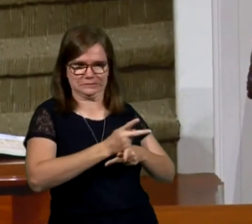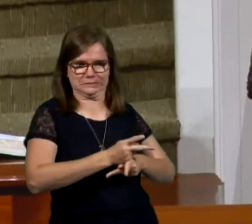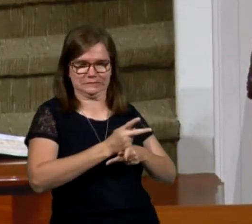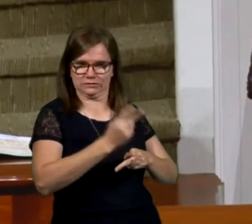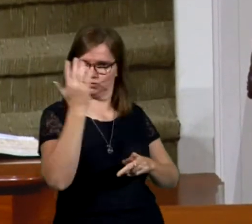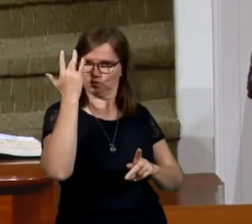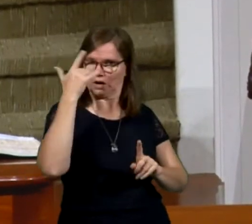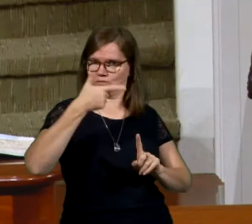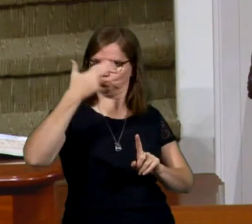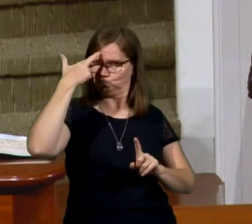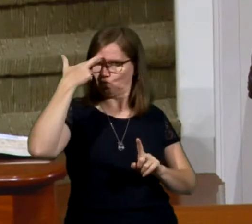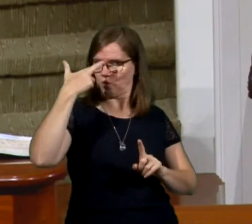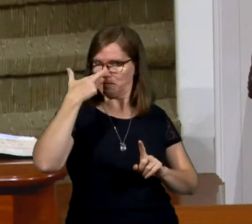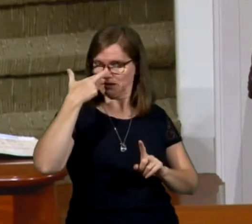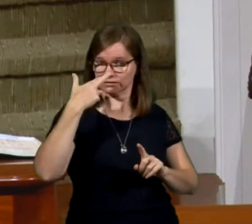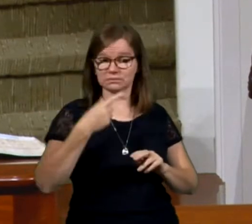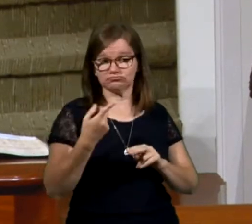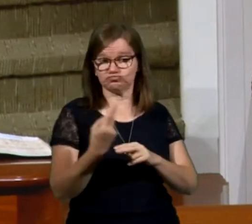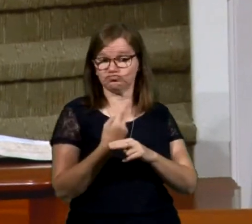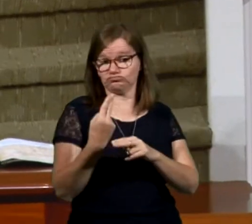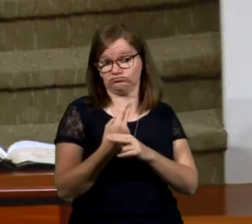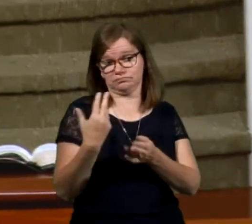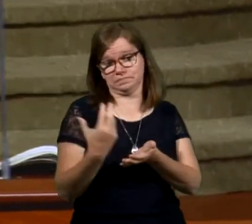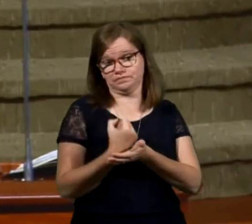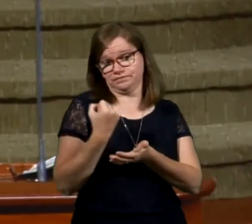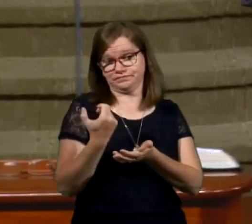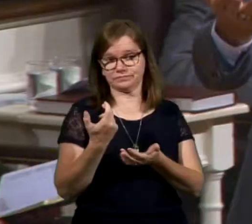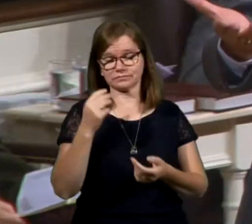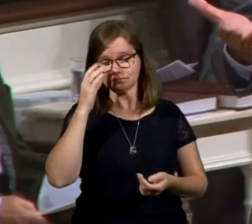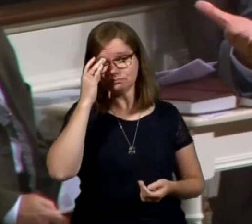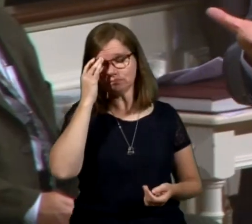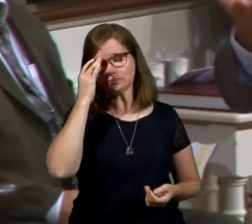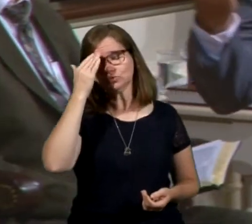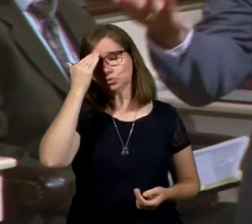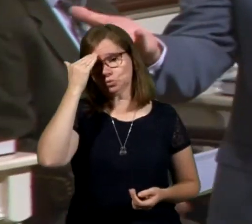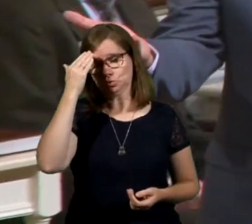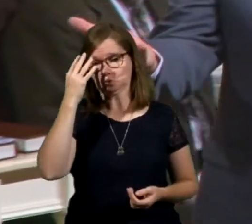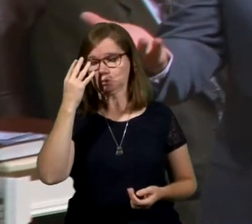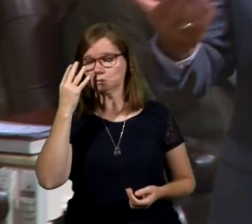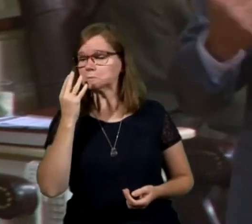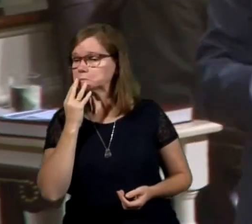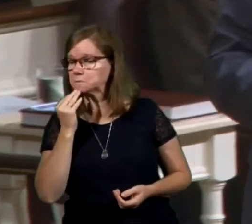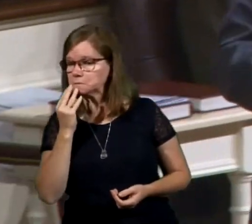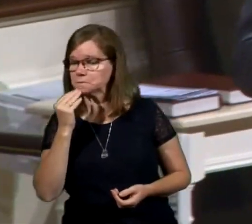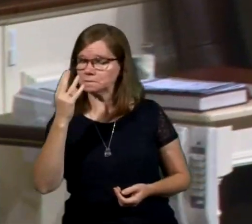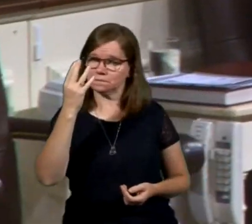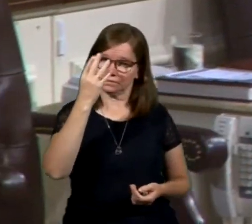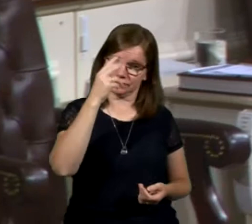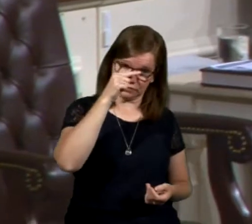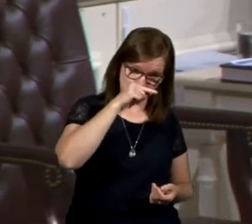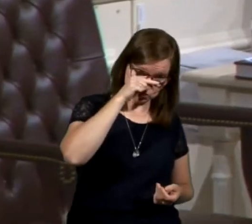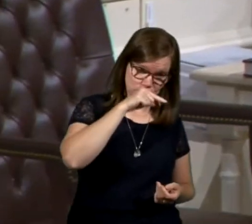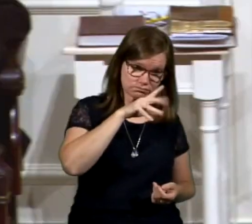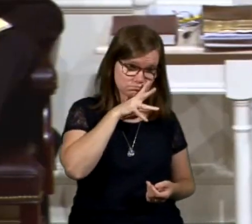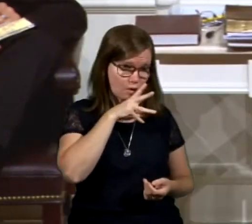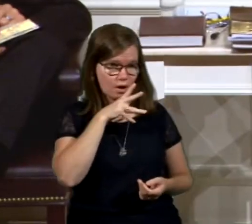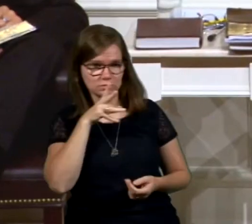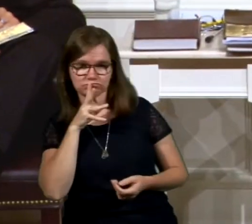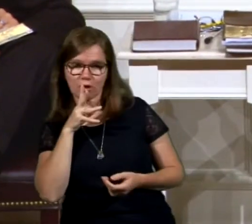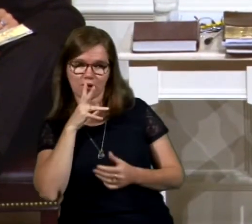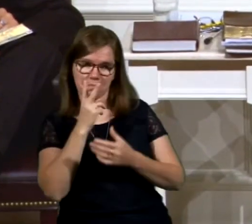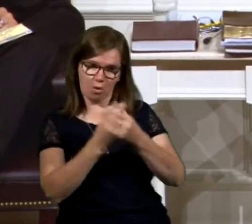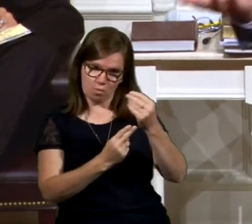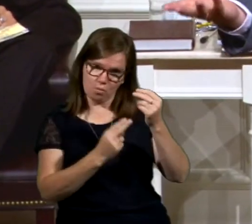of his Roman. And he used what he had. He used the fact that he knew Greek and Hebrew. He used the fact that he was raised in